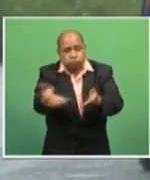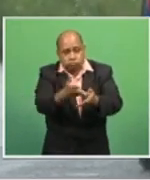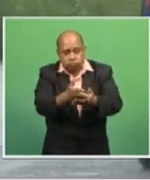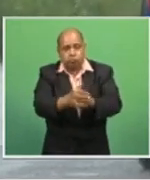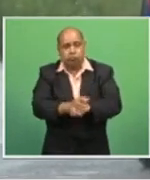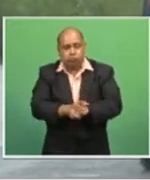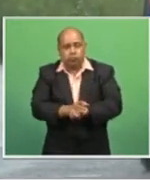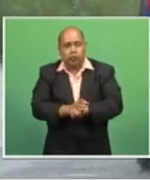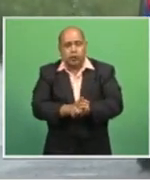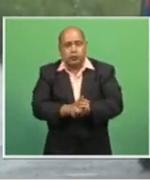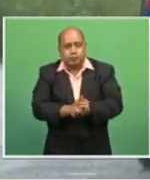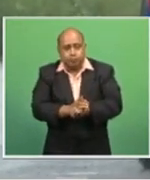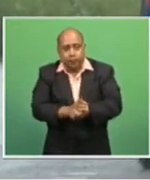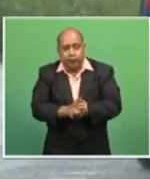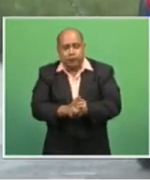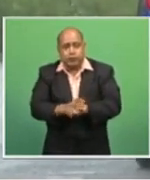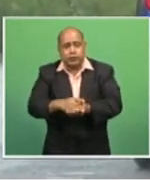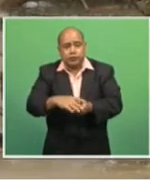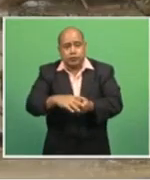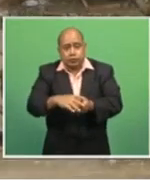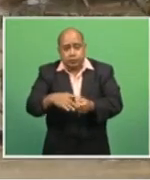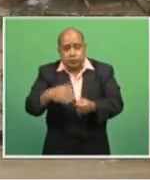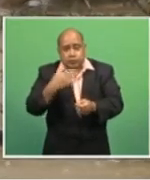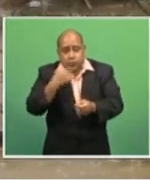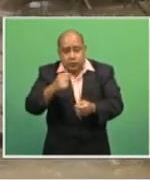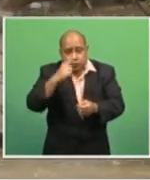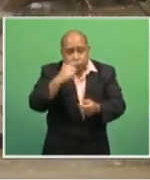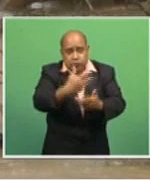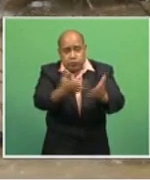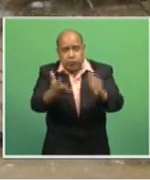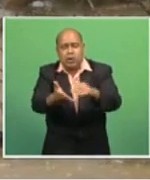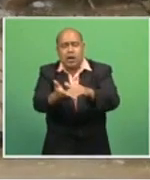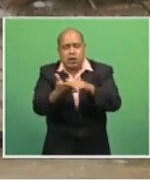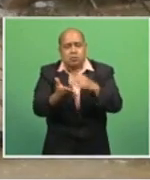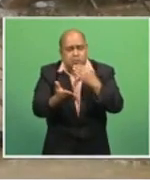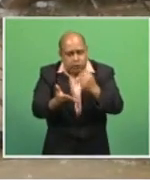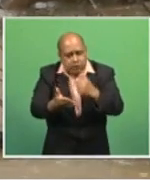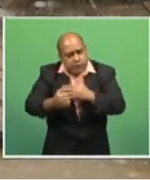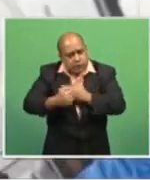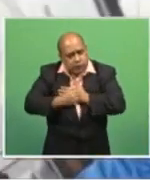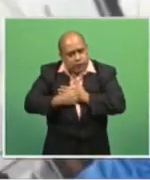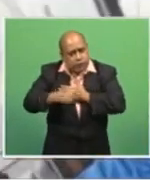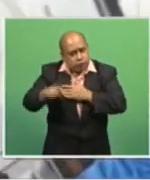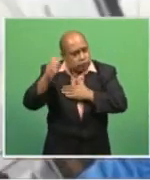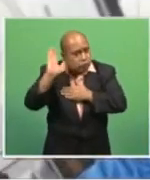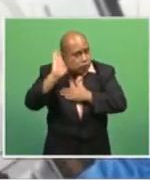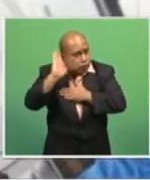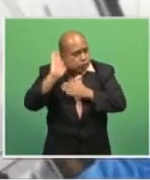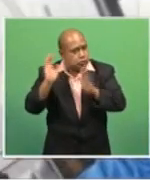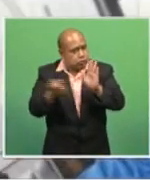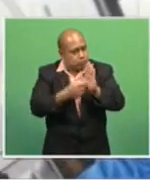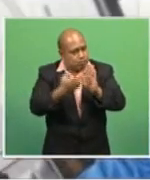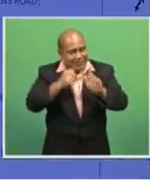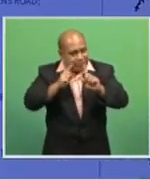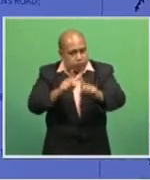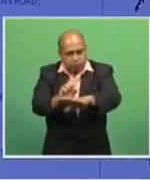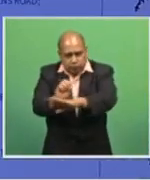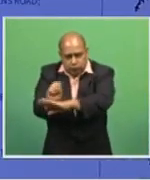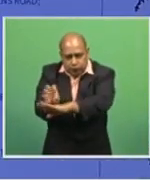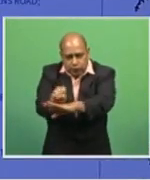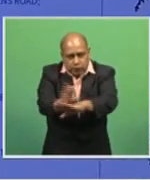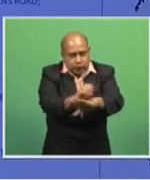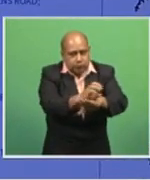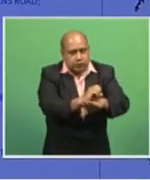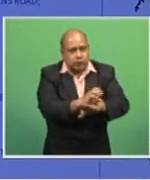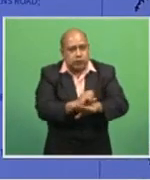Please, help them keep us all safe by strictly adhering to every word of their advice and directives. Fijians